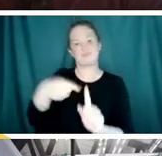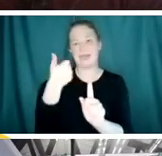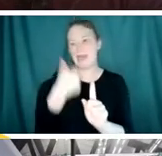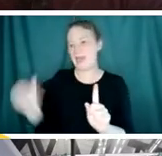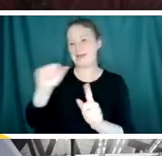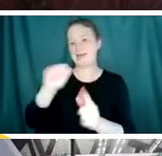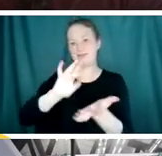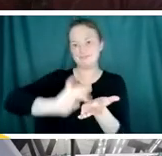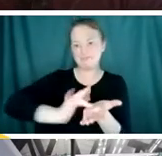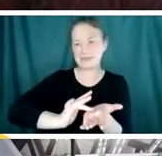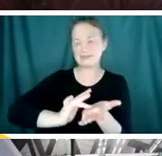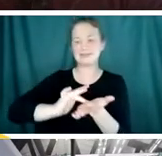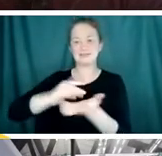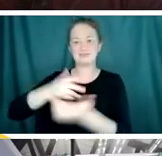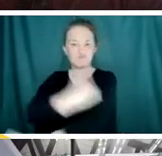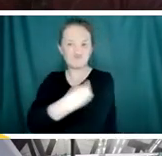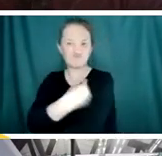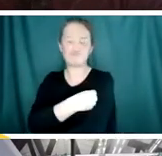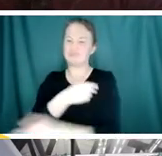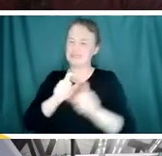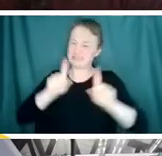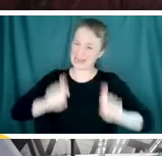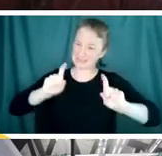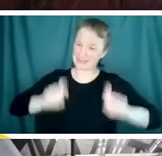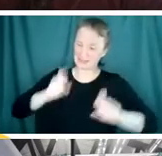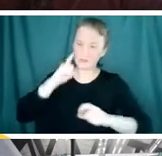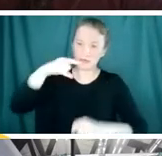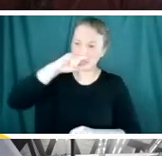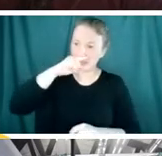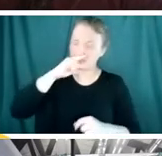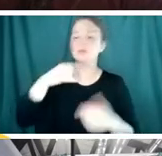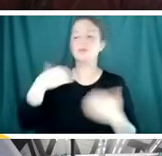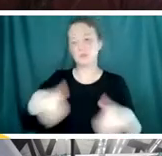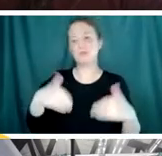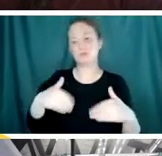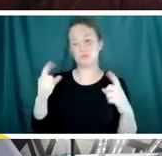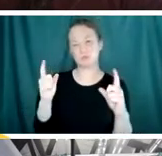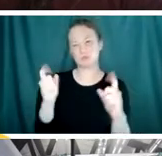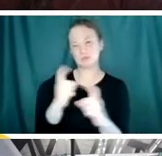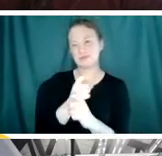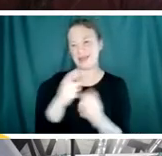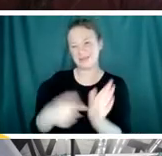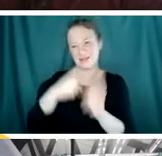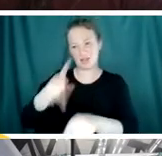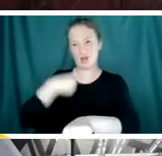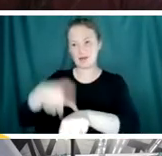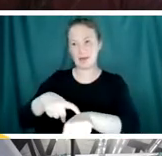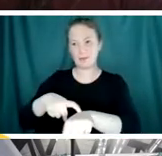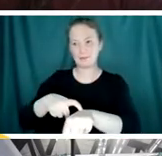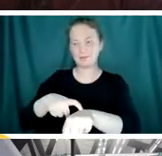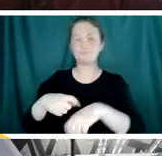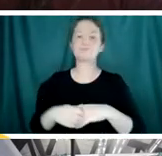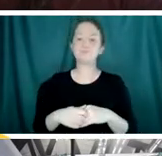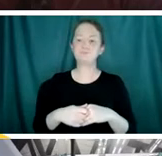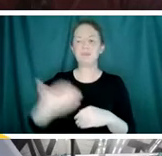was working on a treatment for type one diabetes, which is an autoimmune disease in kids. It was easy for us to get it out there for